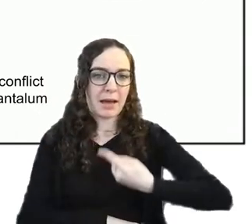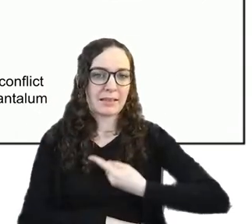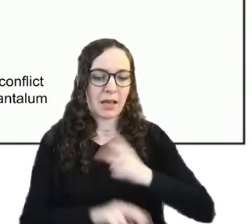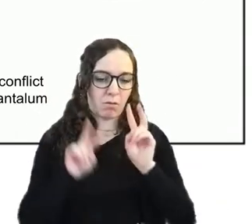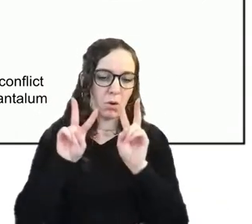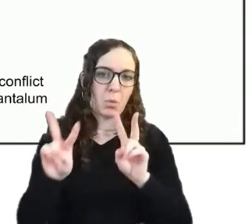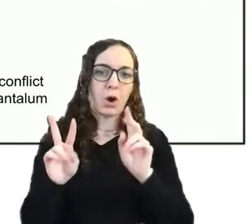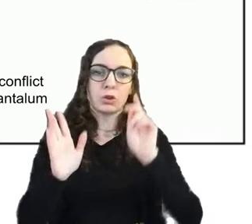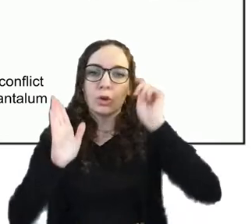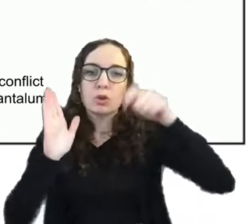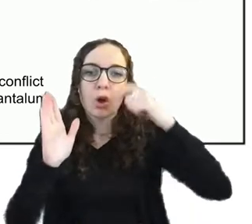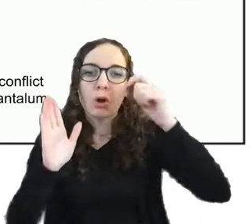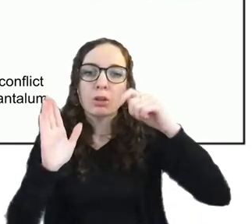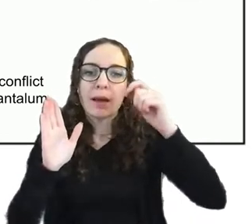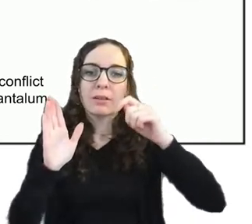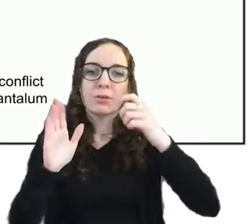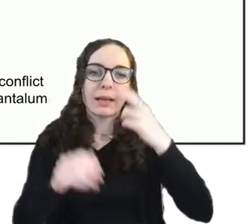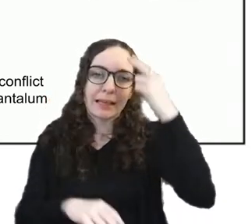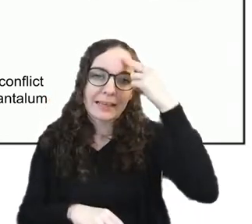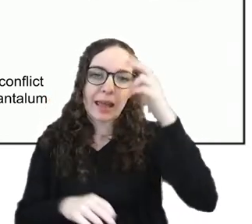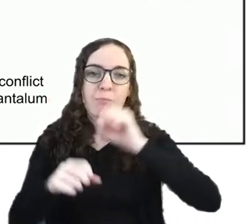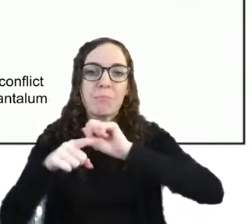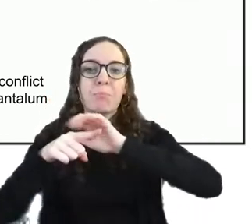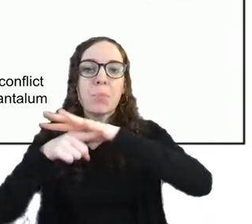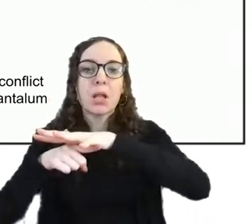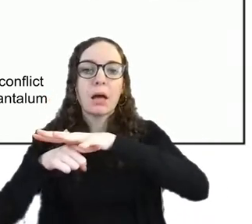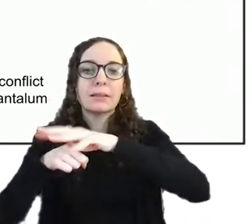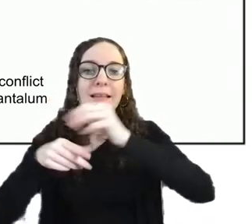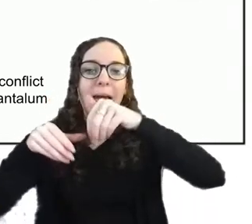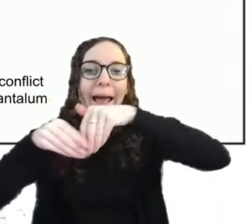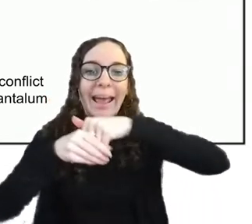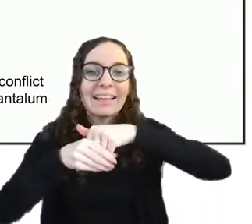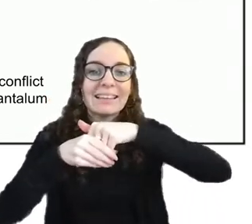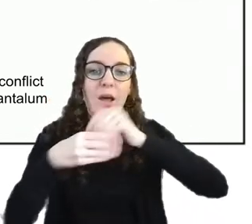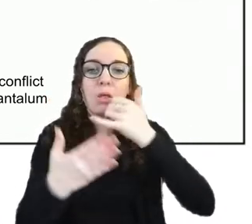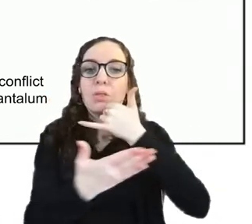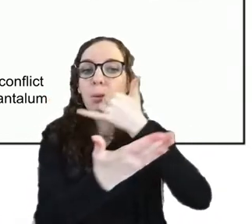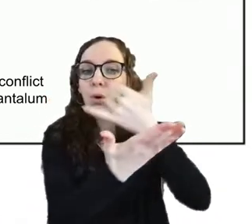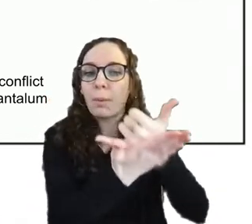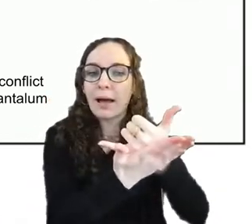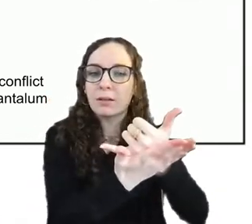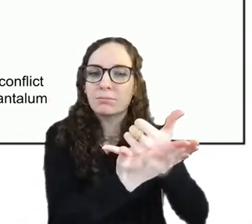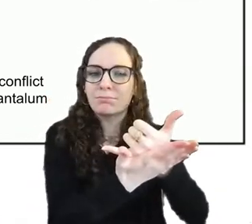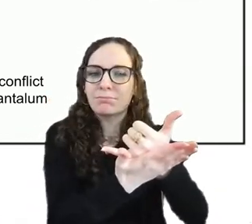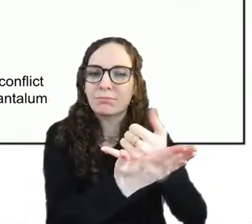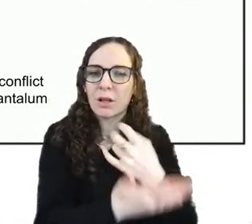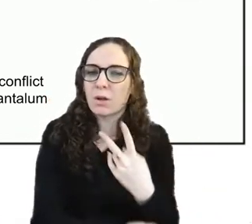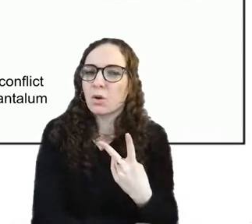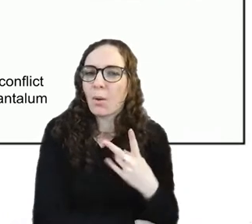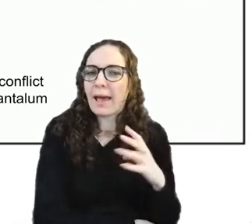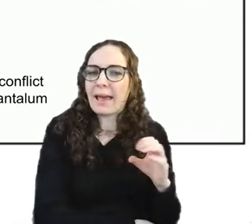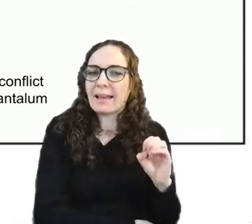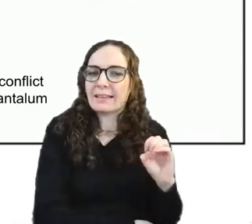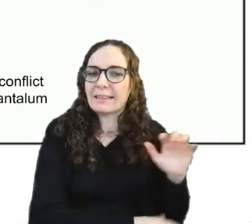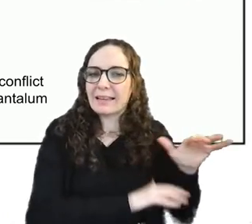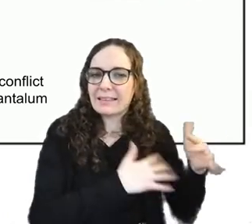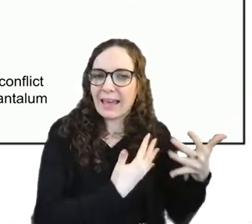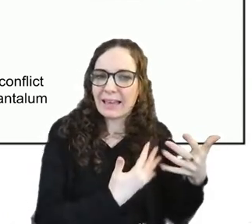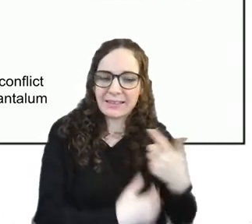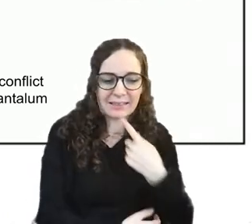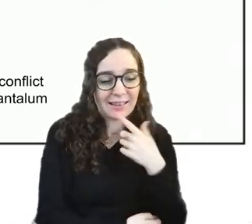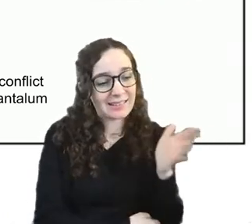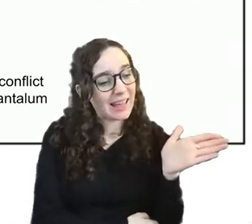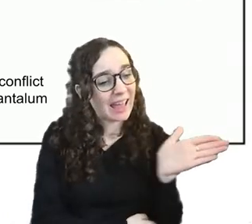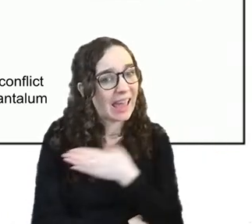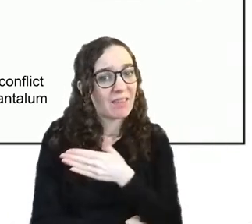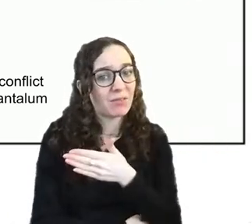that's in back in 2010 um and it's all about like our phones every single phone well smartphone has a